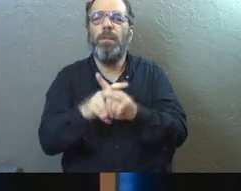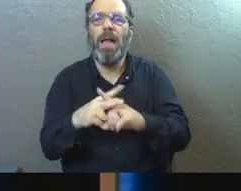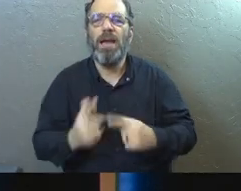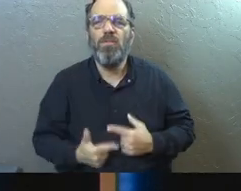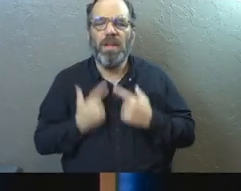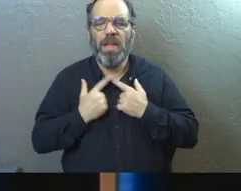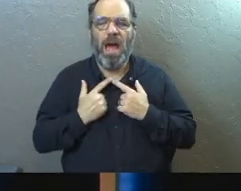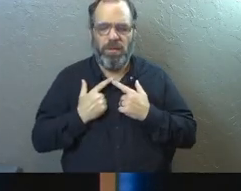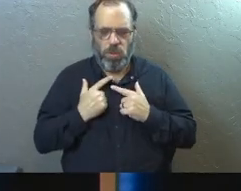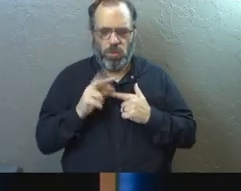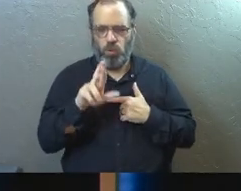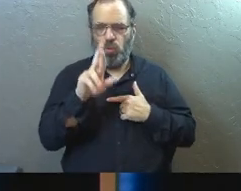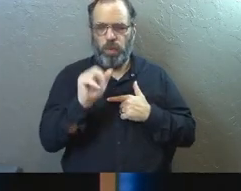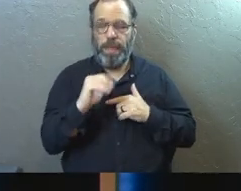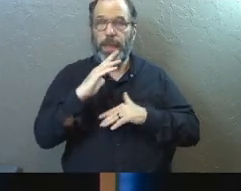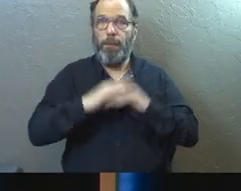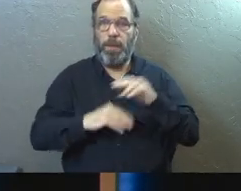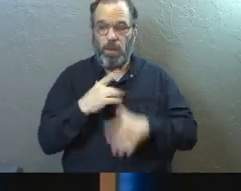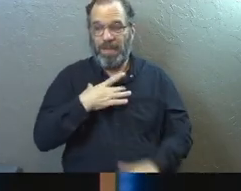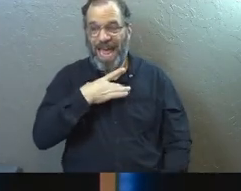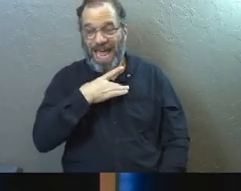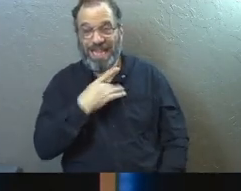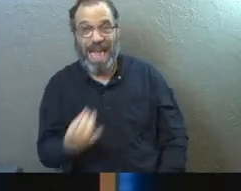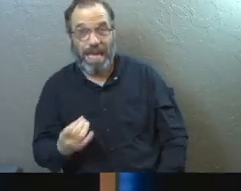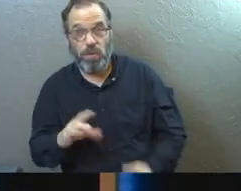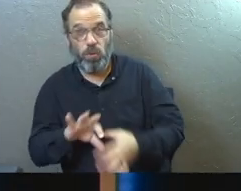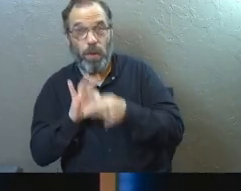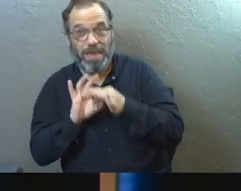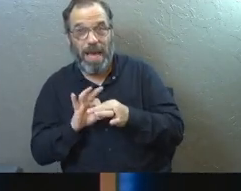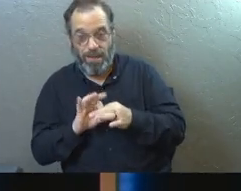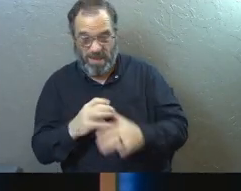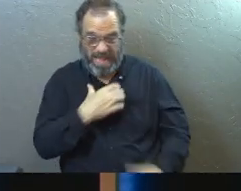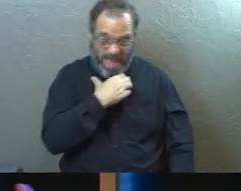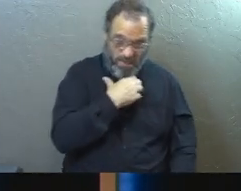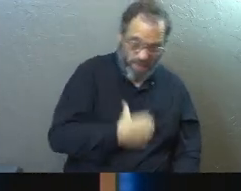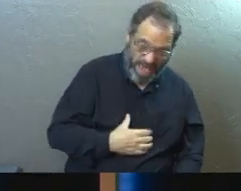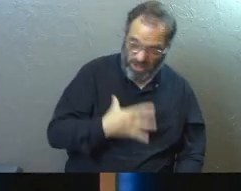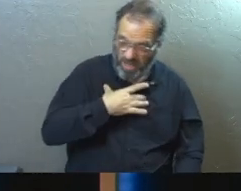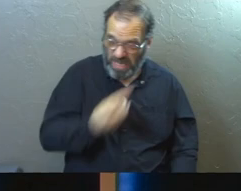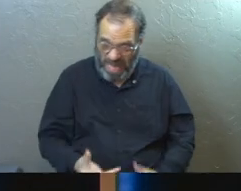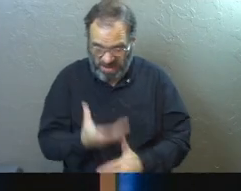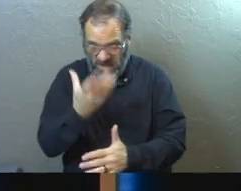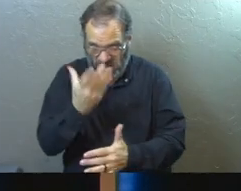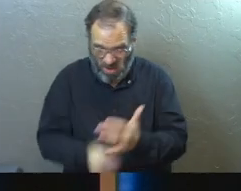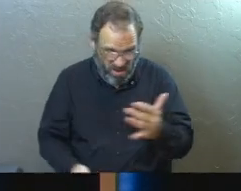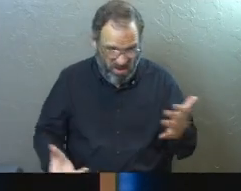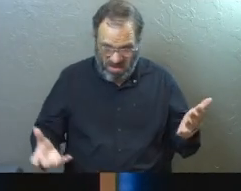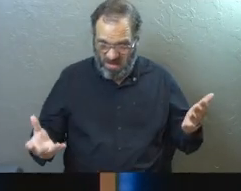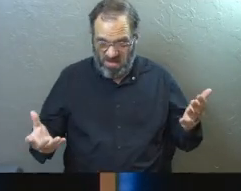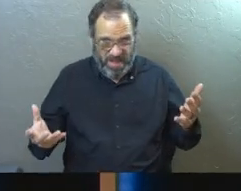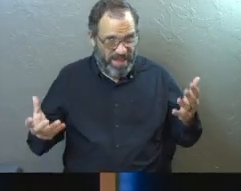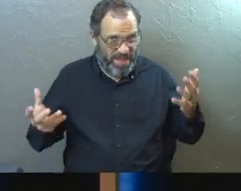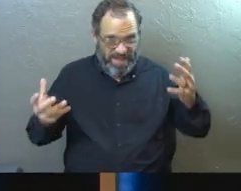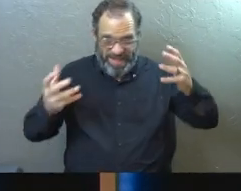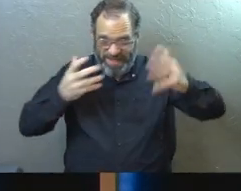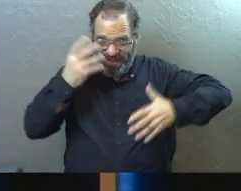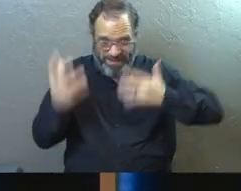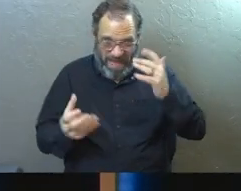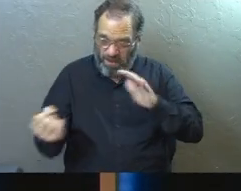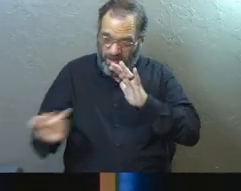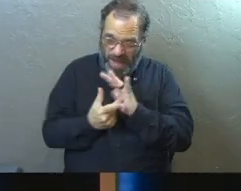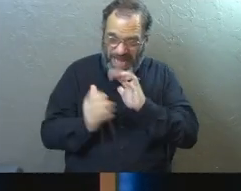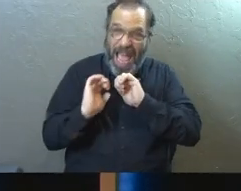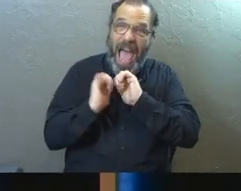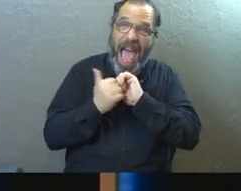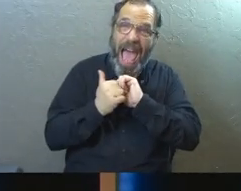we can do to rebuild that like in our relationships. But what do we do when that passion and like is gone from us and we just need to get it